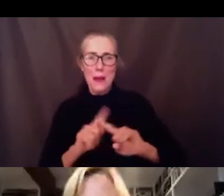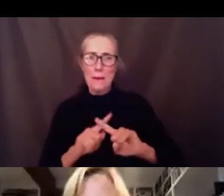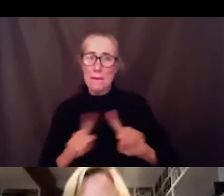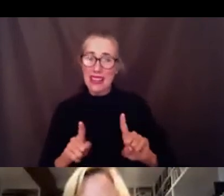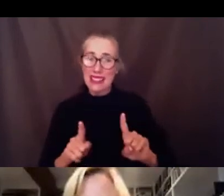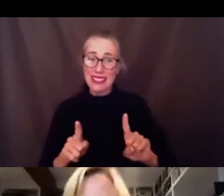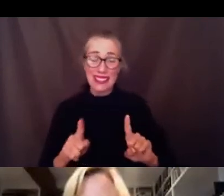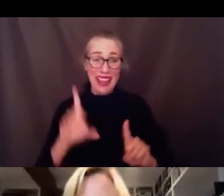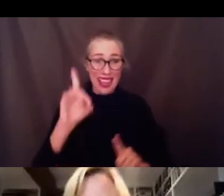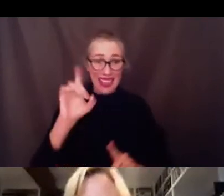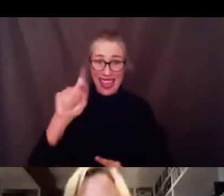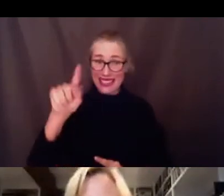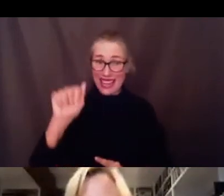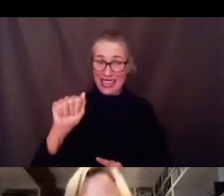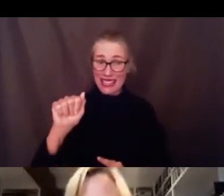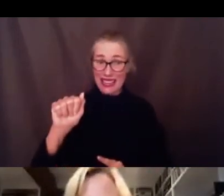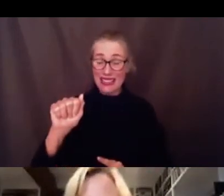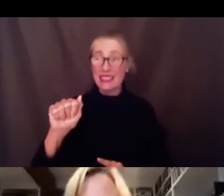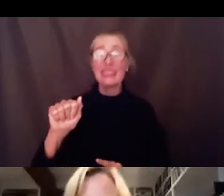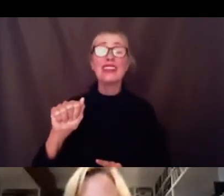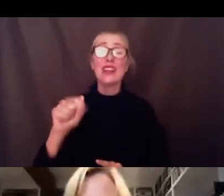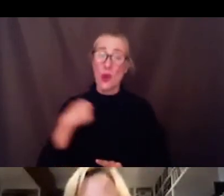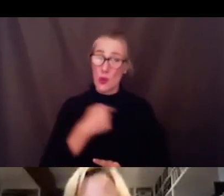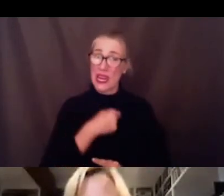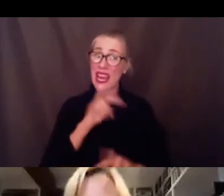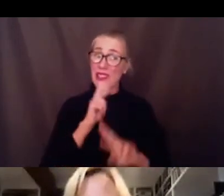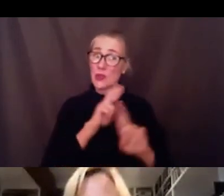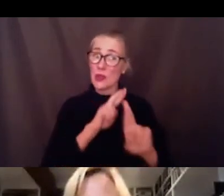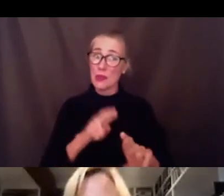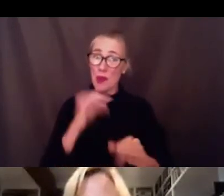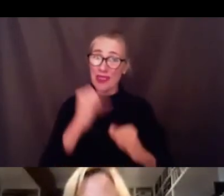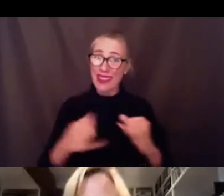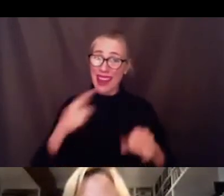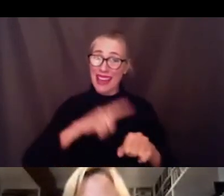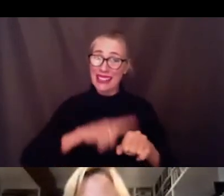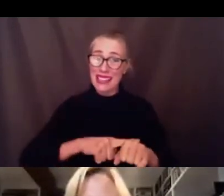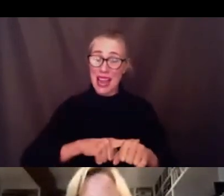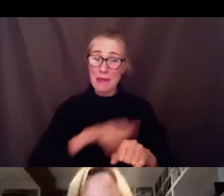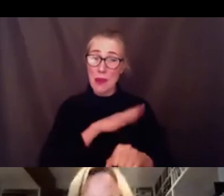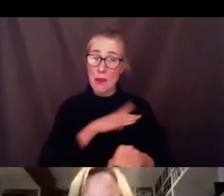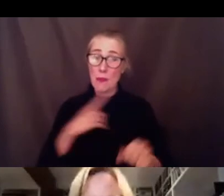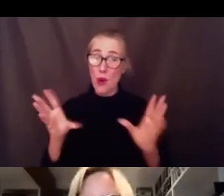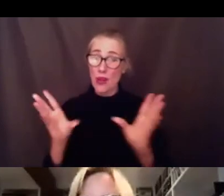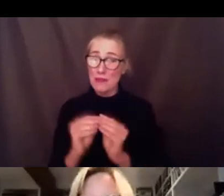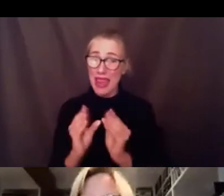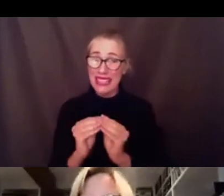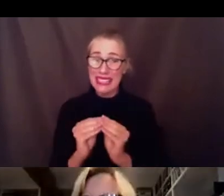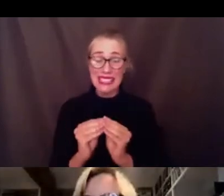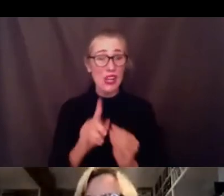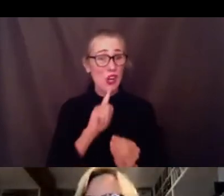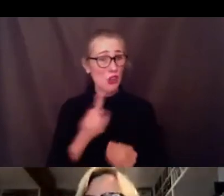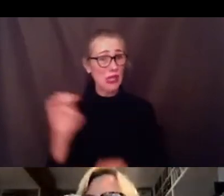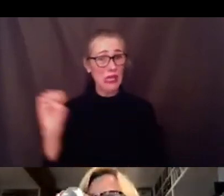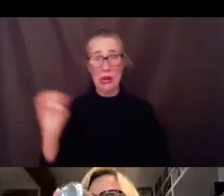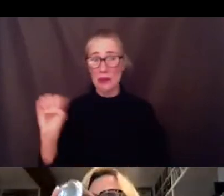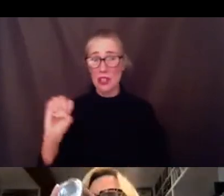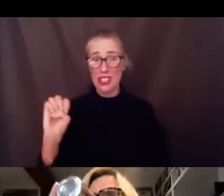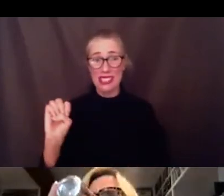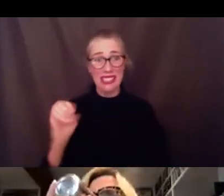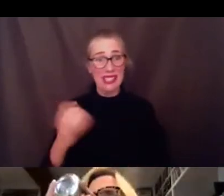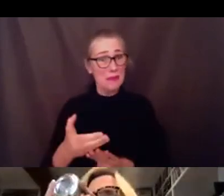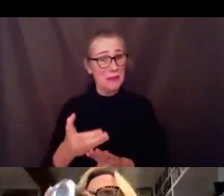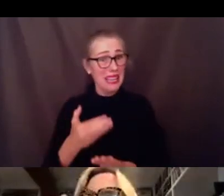last board meeting and what we need to do urgently about that at the level of policy given the end of the first